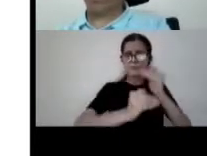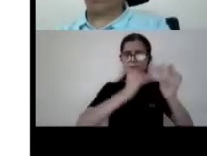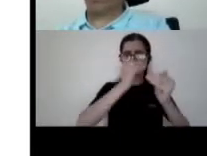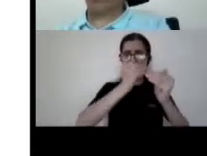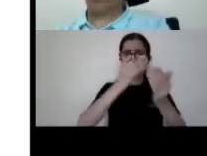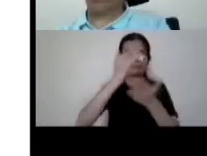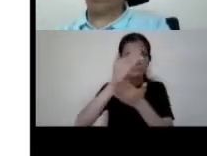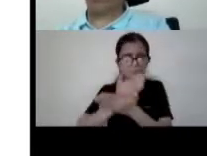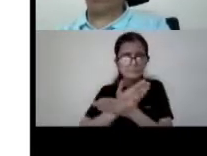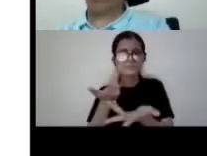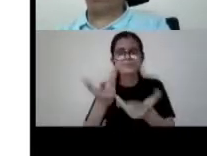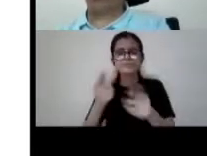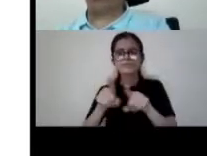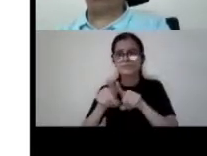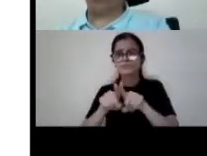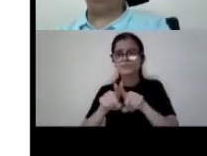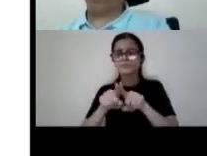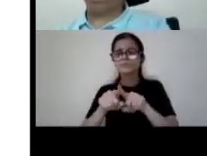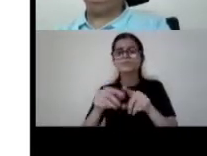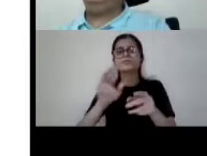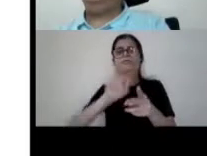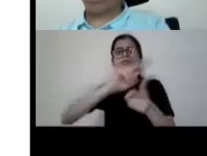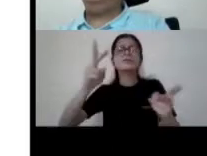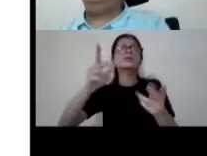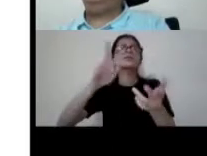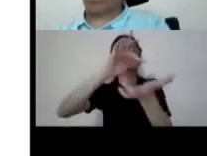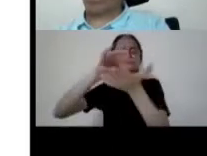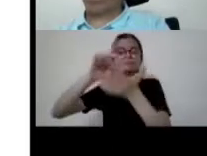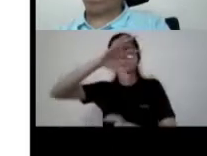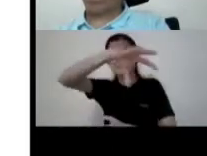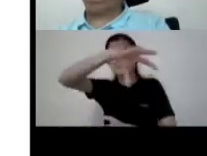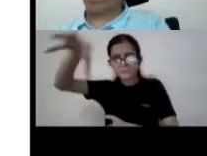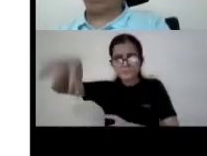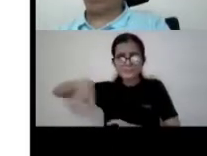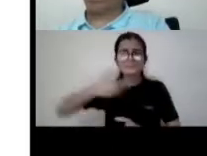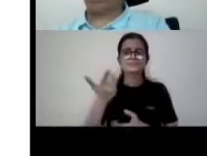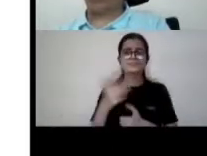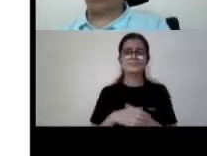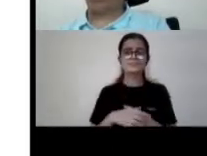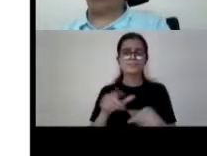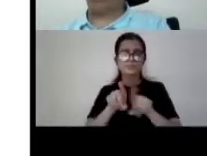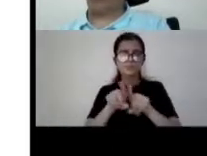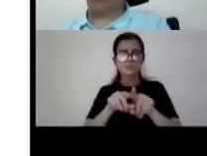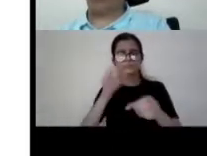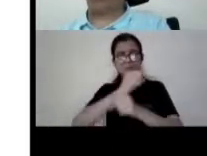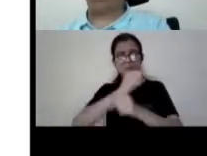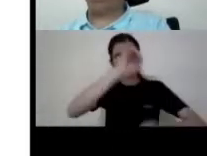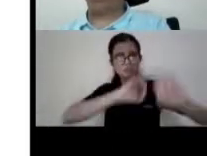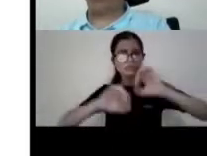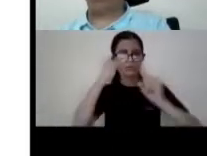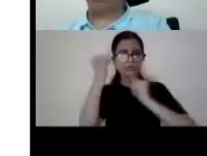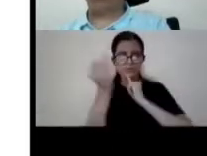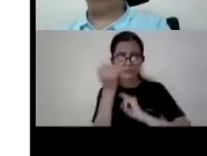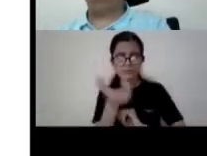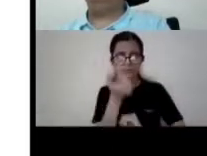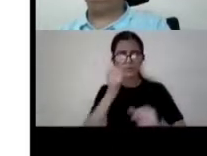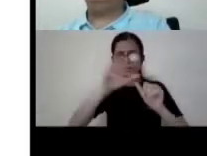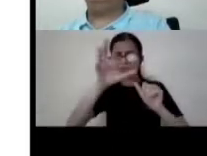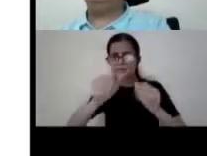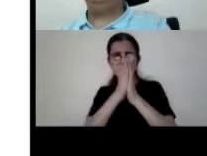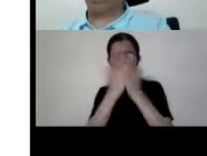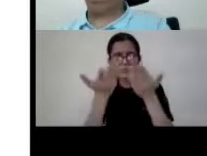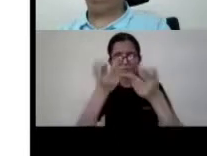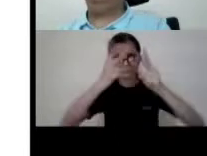and low middle lower income group countries and if you have time i think if you do a google search of accessible books consortium